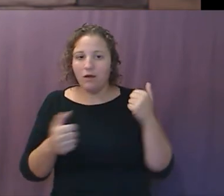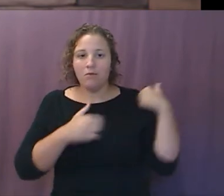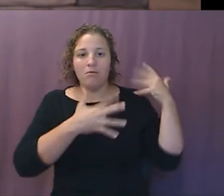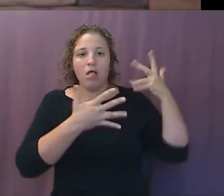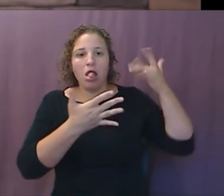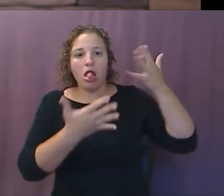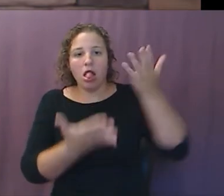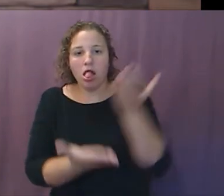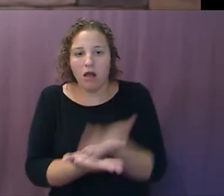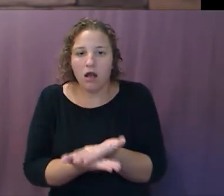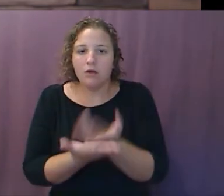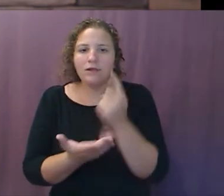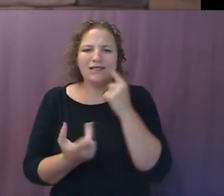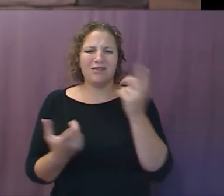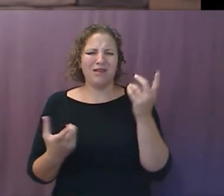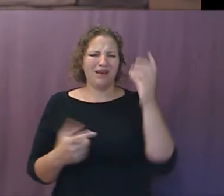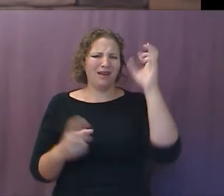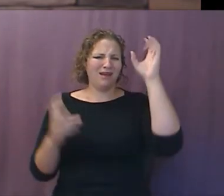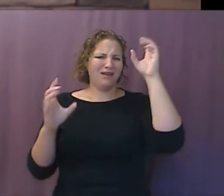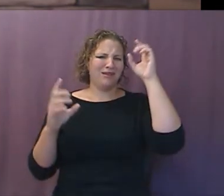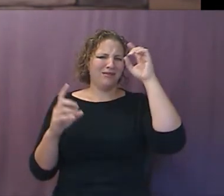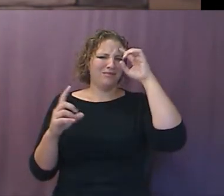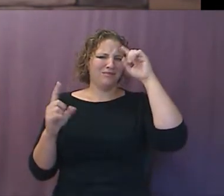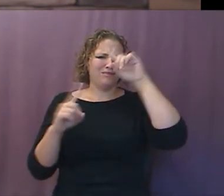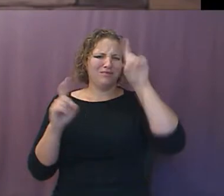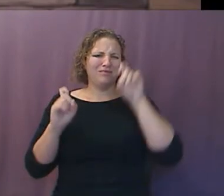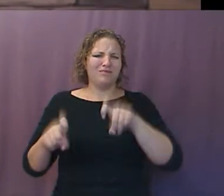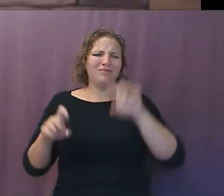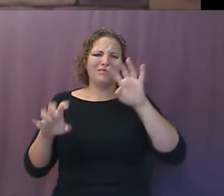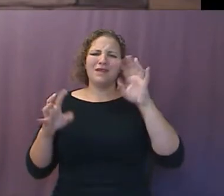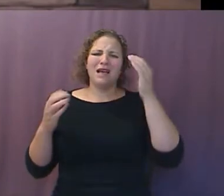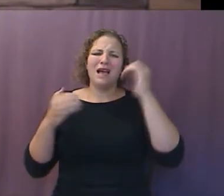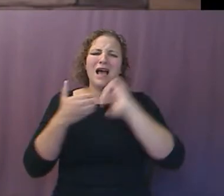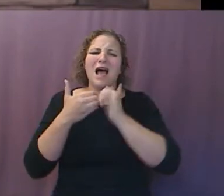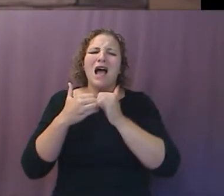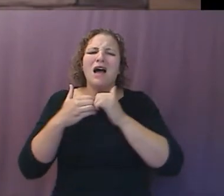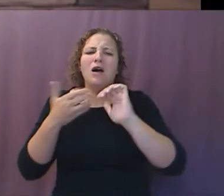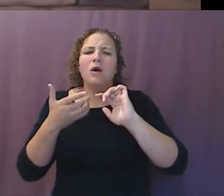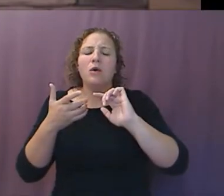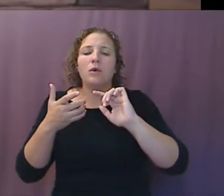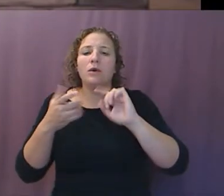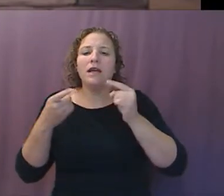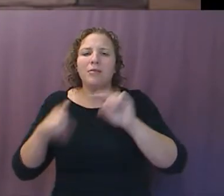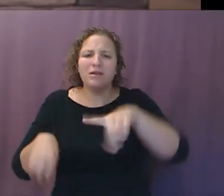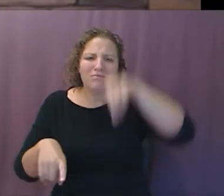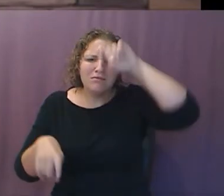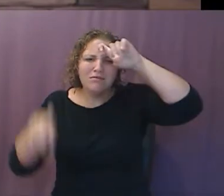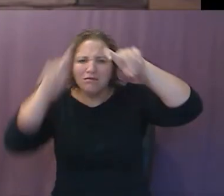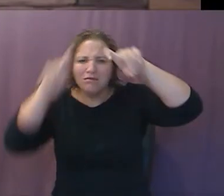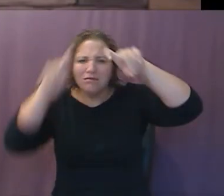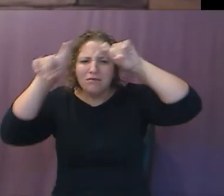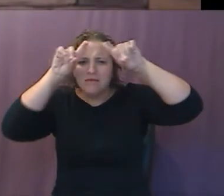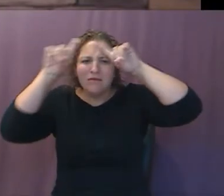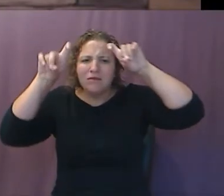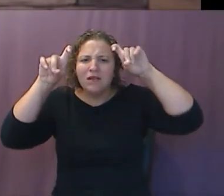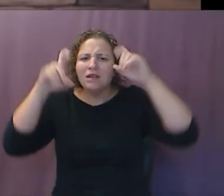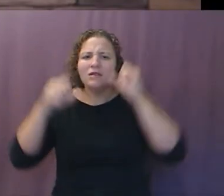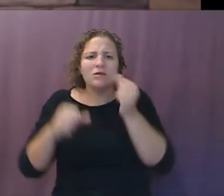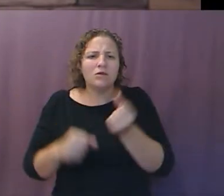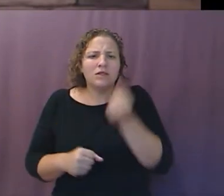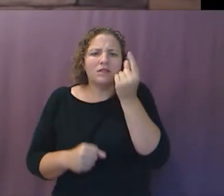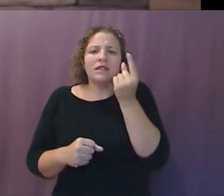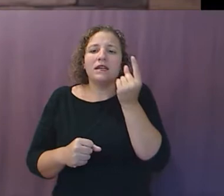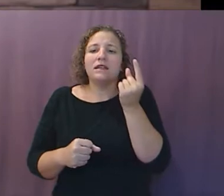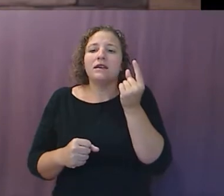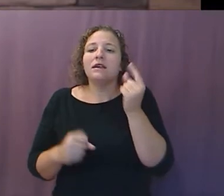And now we're watching these things potentially being deployed as we speak. What do you mean? Verse 16. He